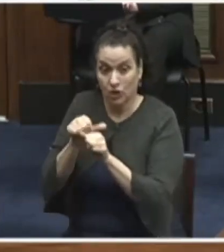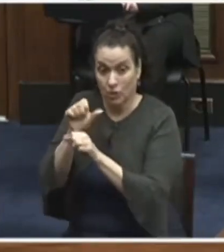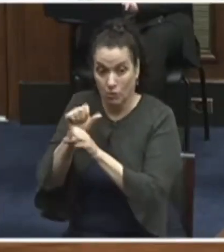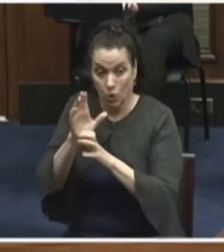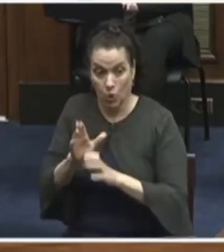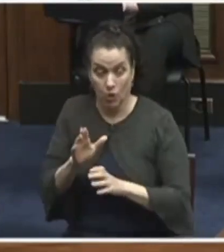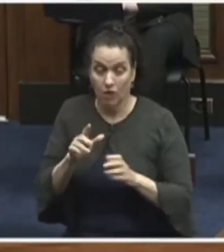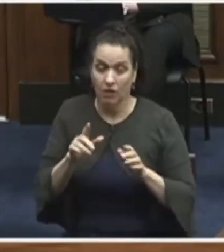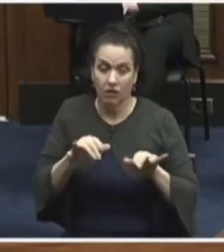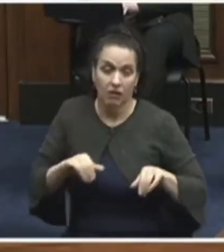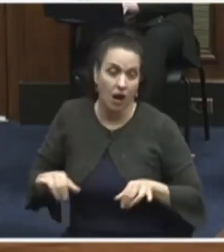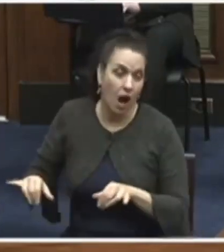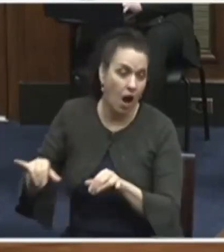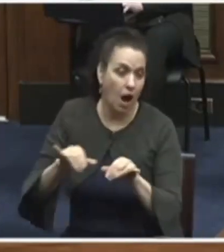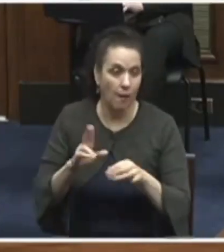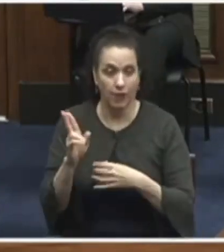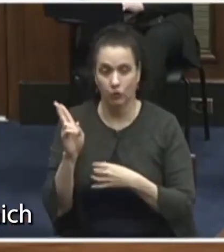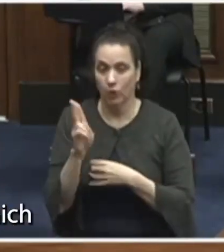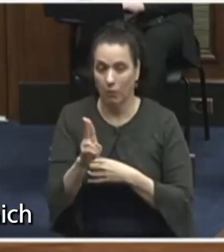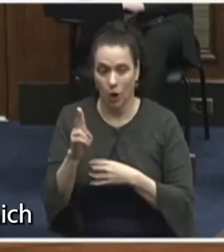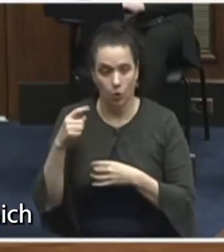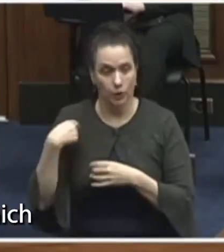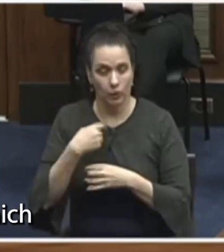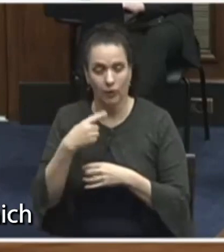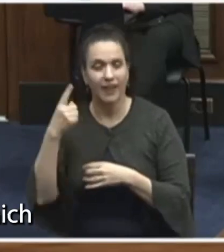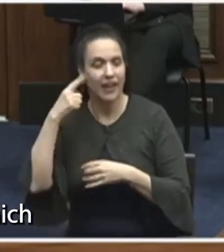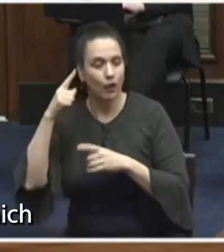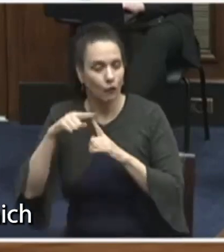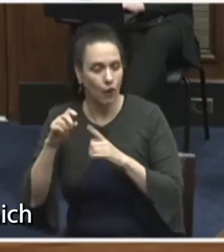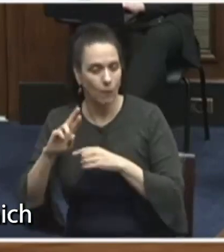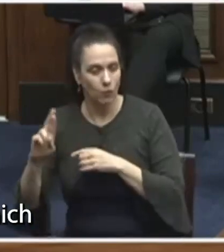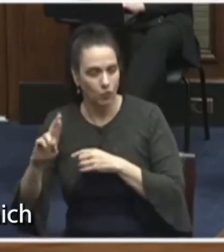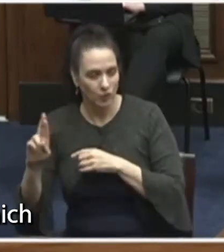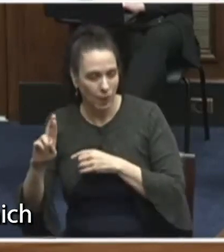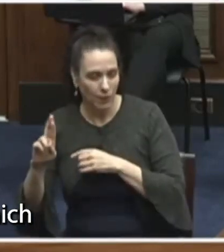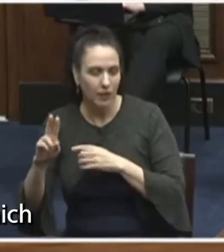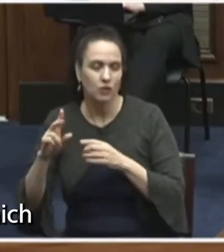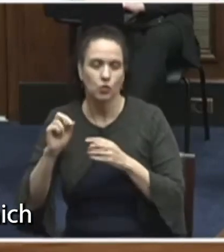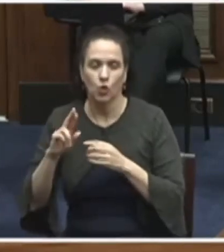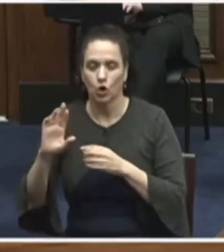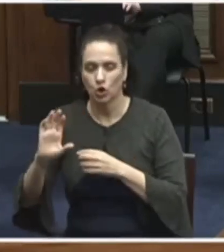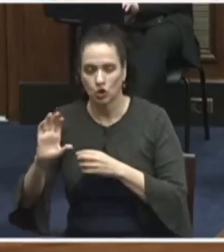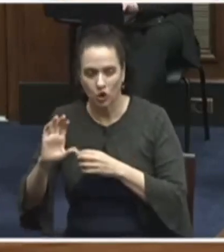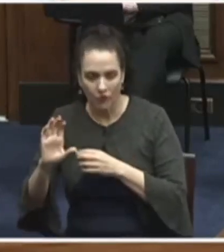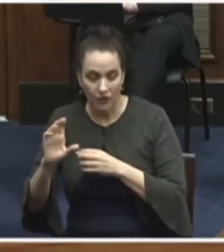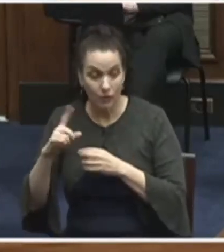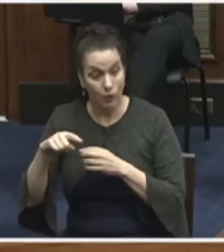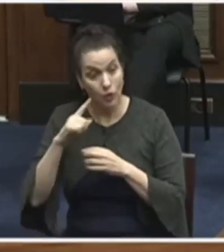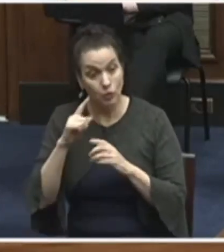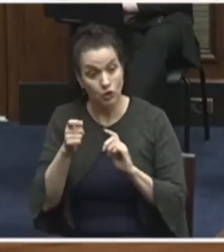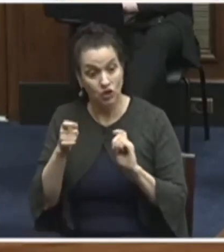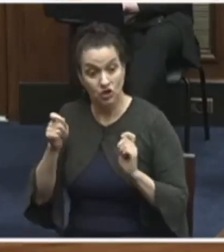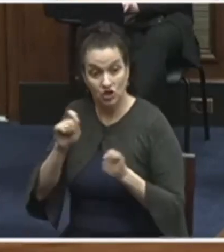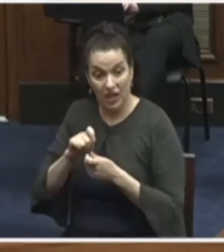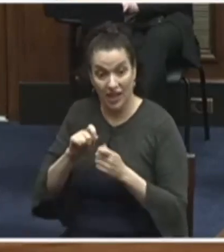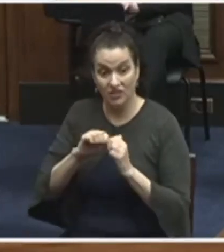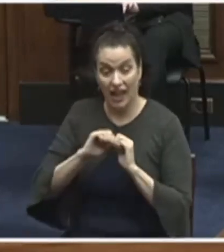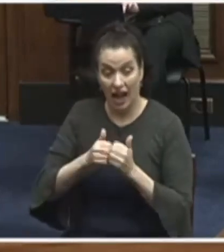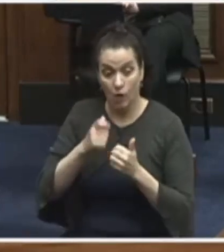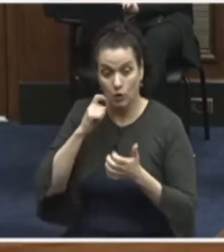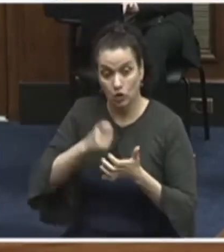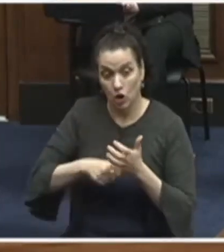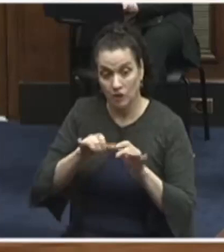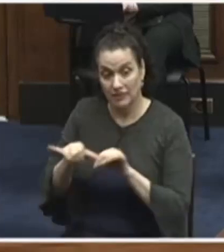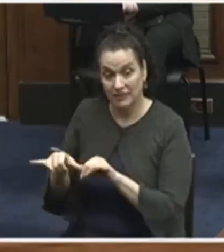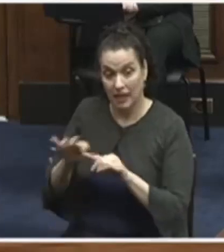you'll hear from conservatives and the right, is that we would merely just change the way in which that same premium is charged, and